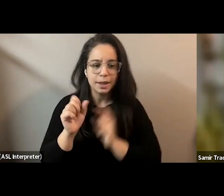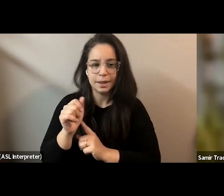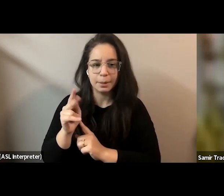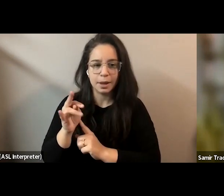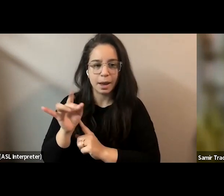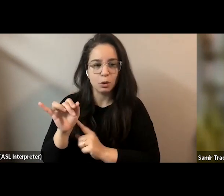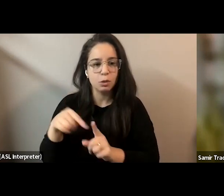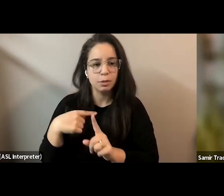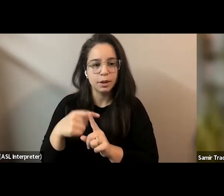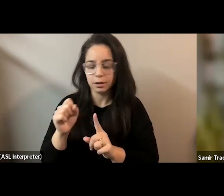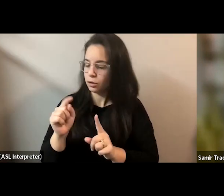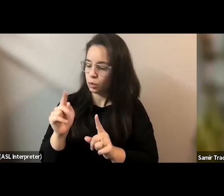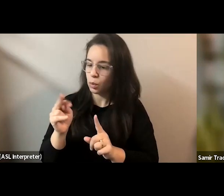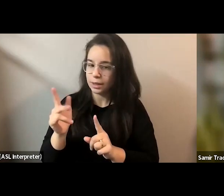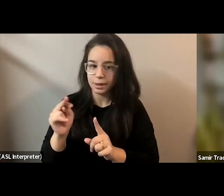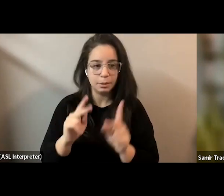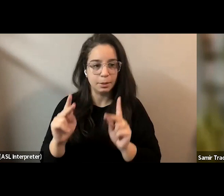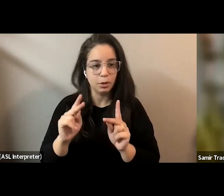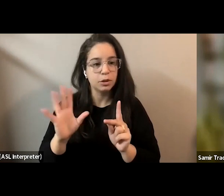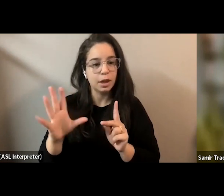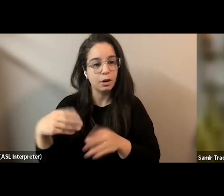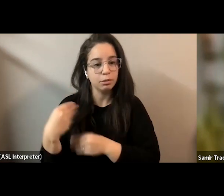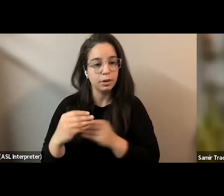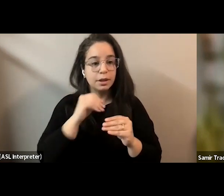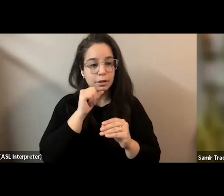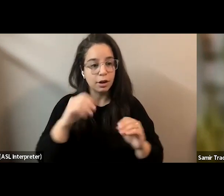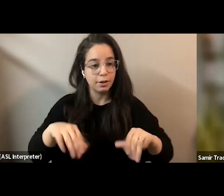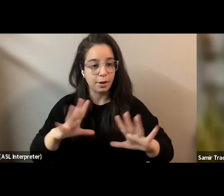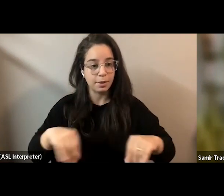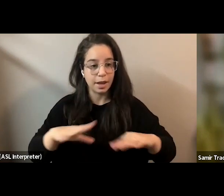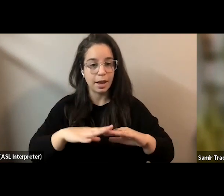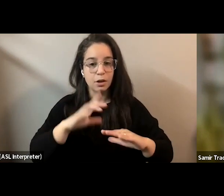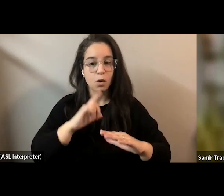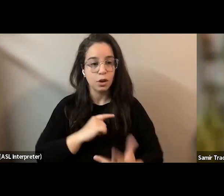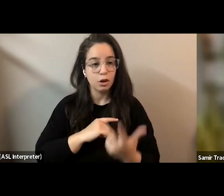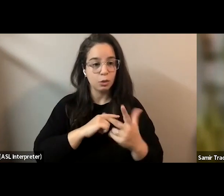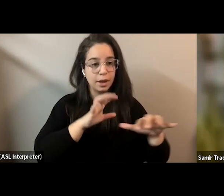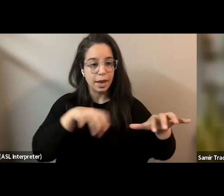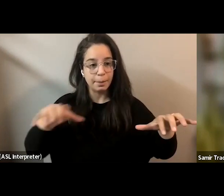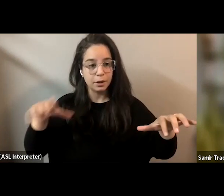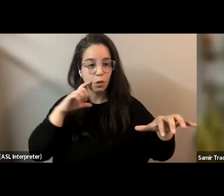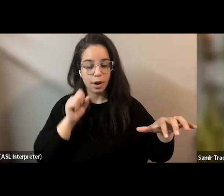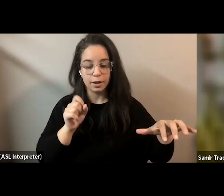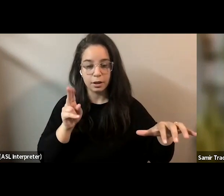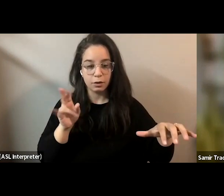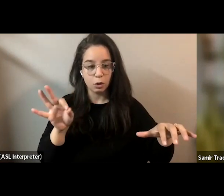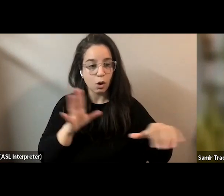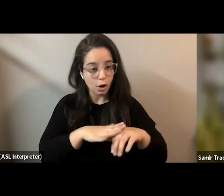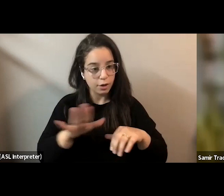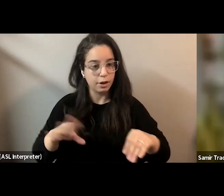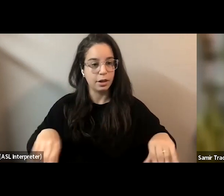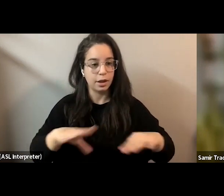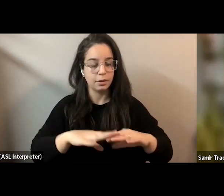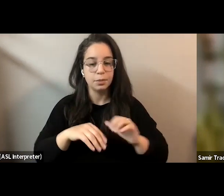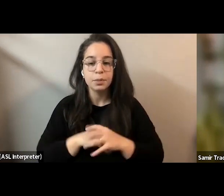and swassen peoples on whose unceded traditional territories that the three campuses of sfu reside on as